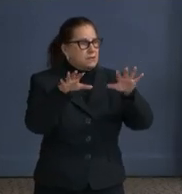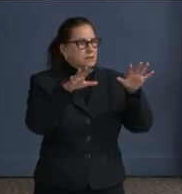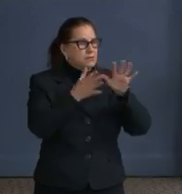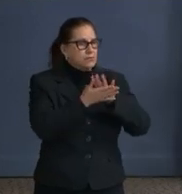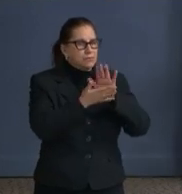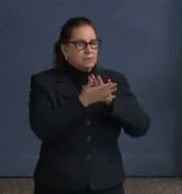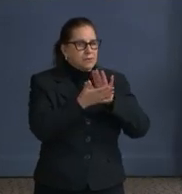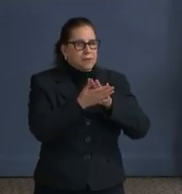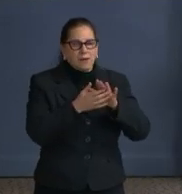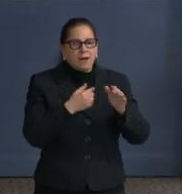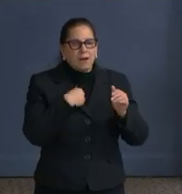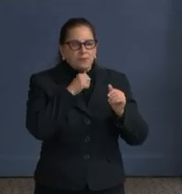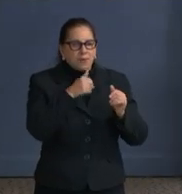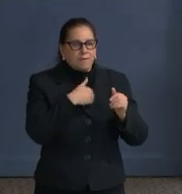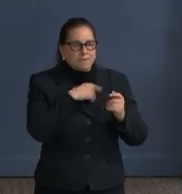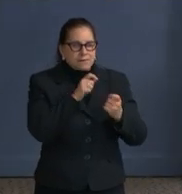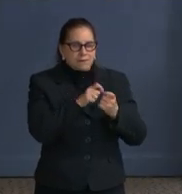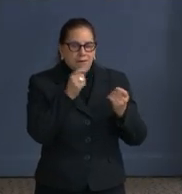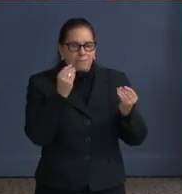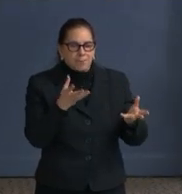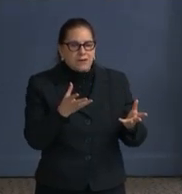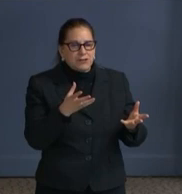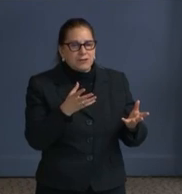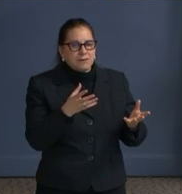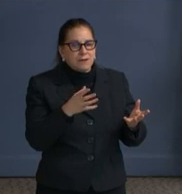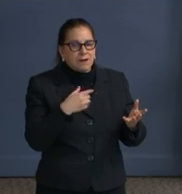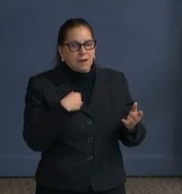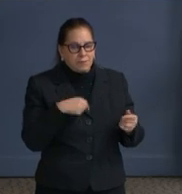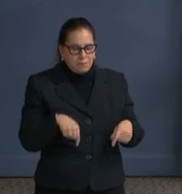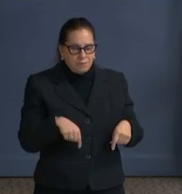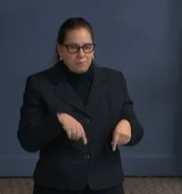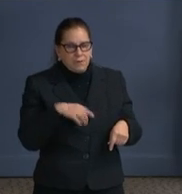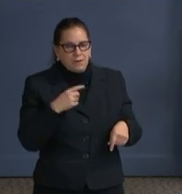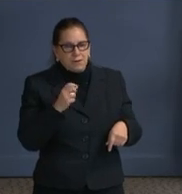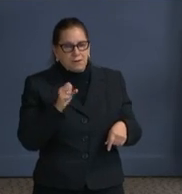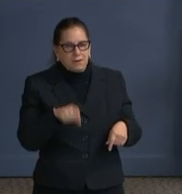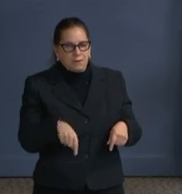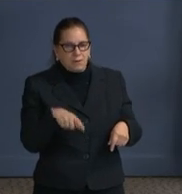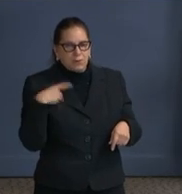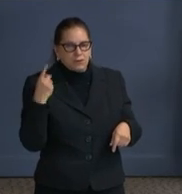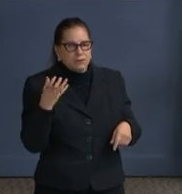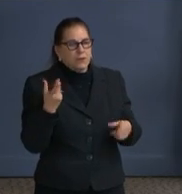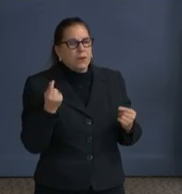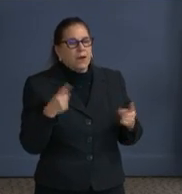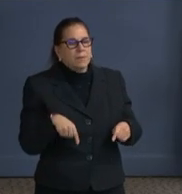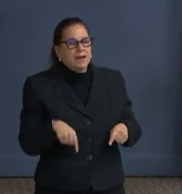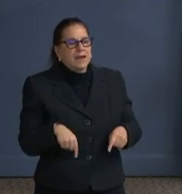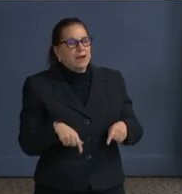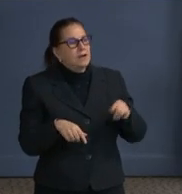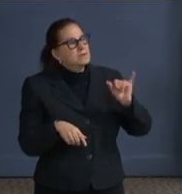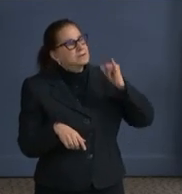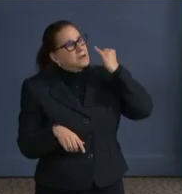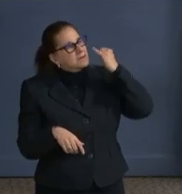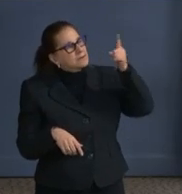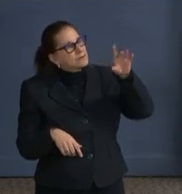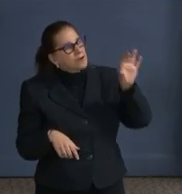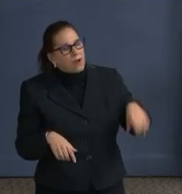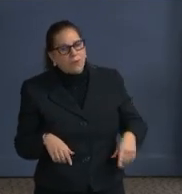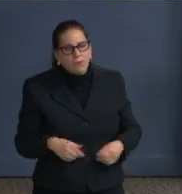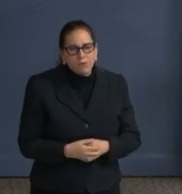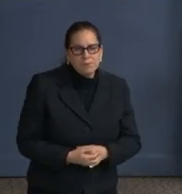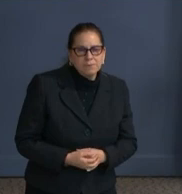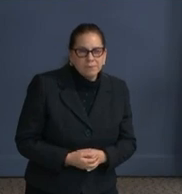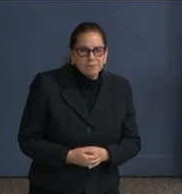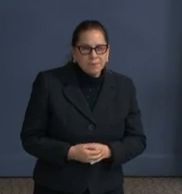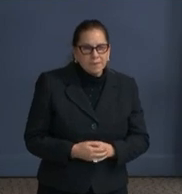I assume that part of the D.C., you guys are thinking about what would happen if some teachers decide they don't show up to the